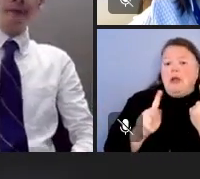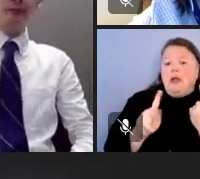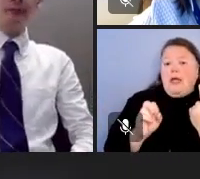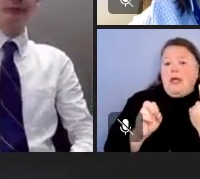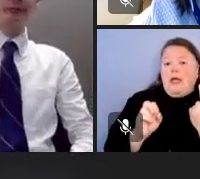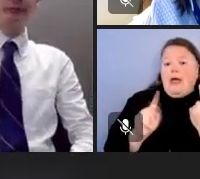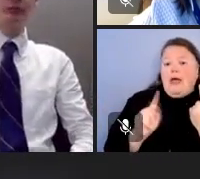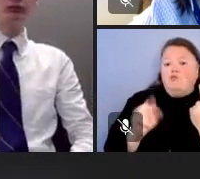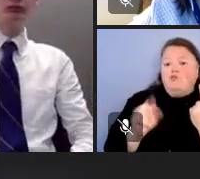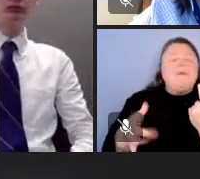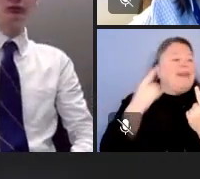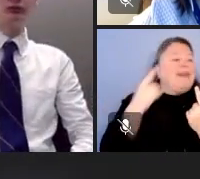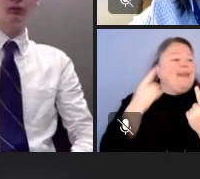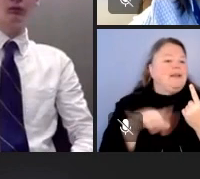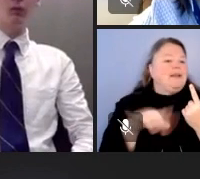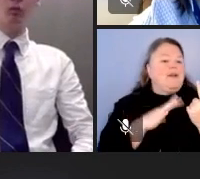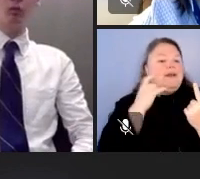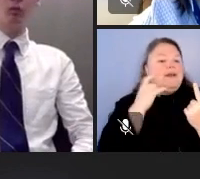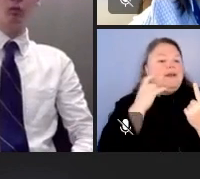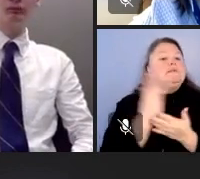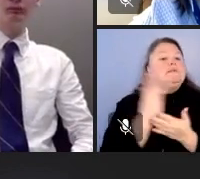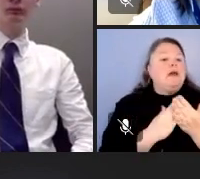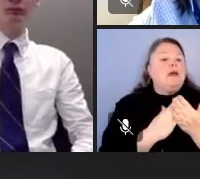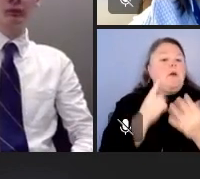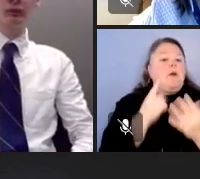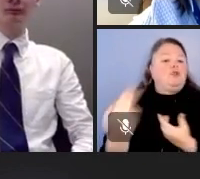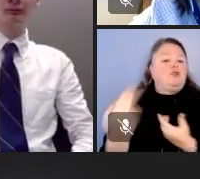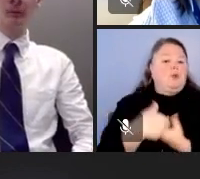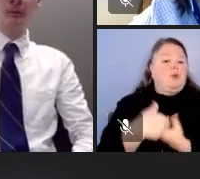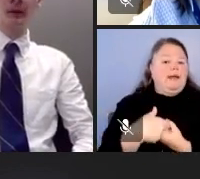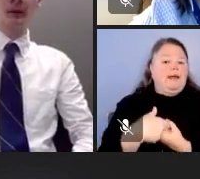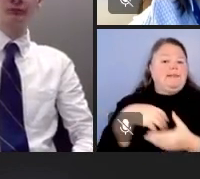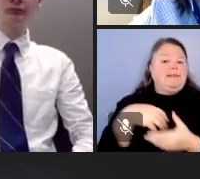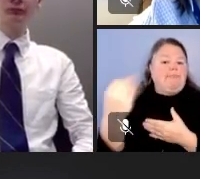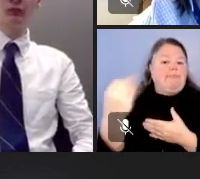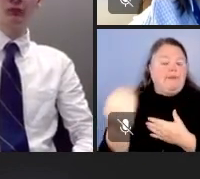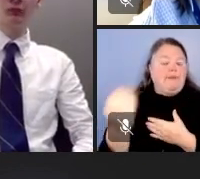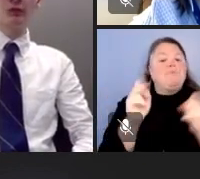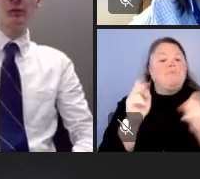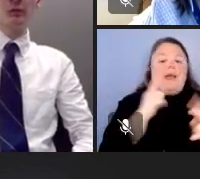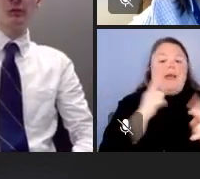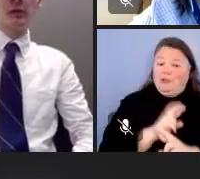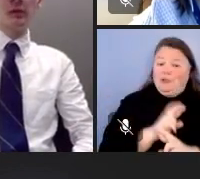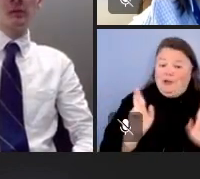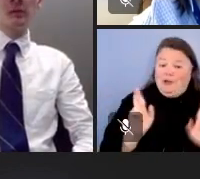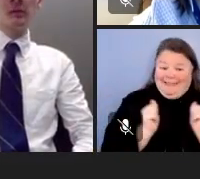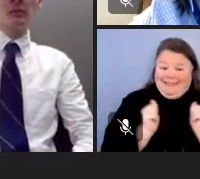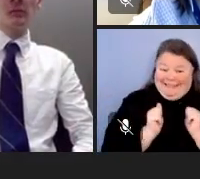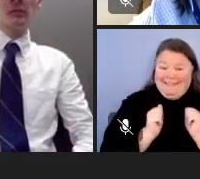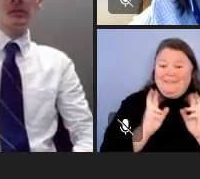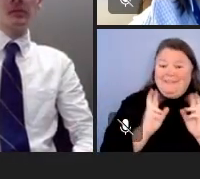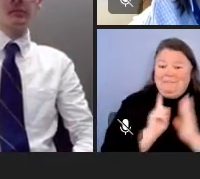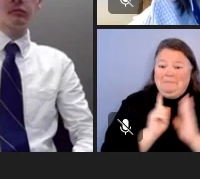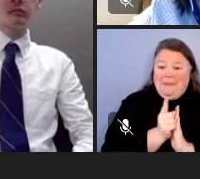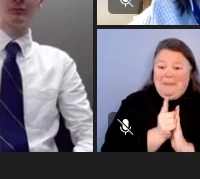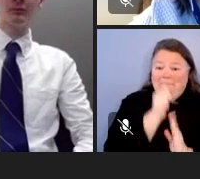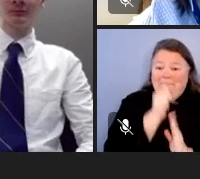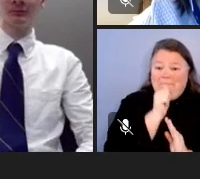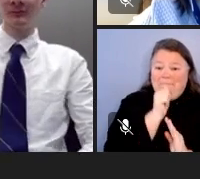That sounds good because I think we have some that are joining us. Yeah, that'll work. Okay. So here we go. I'm going to try to do it. might take just a minute or so.